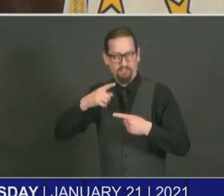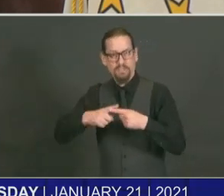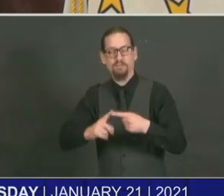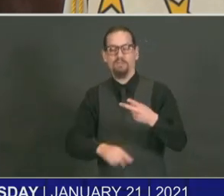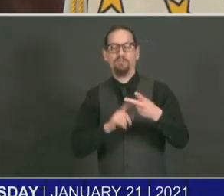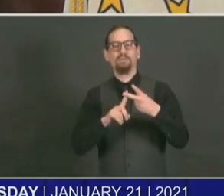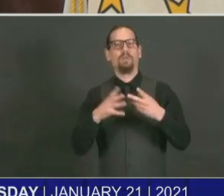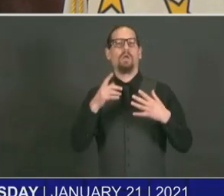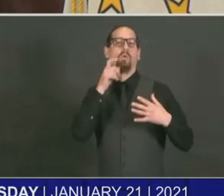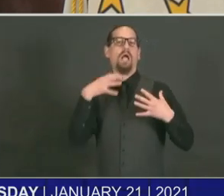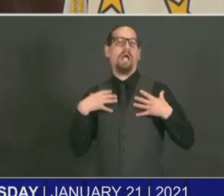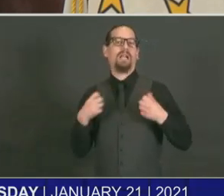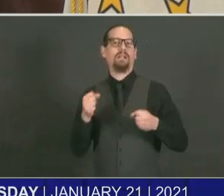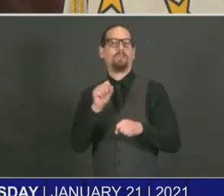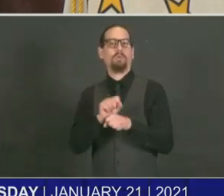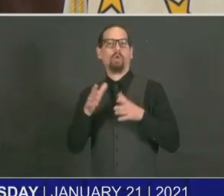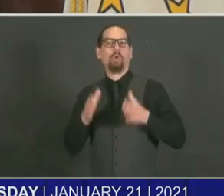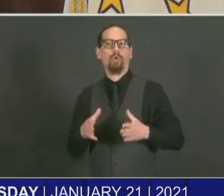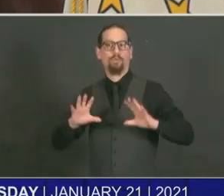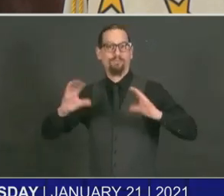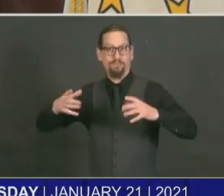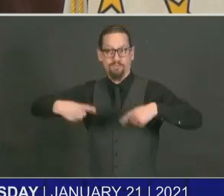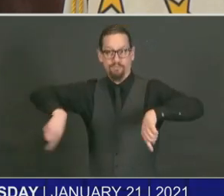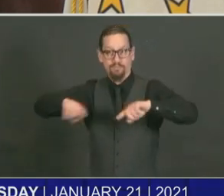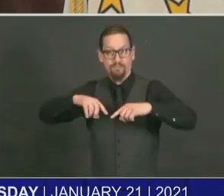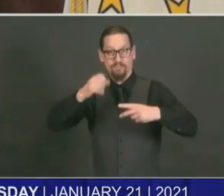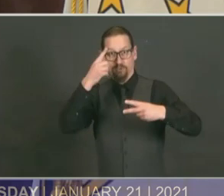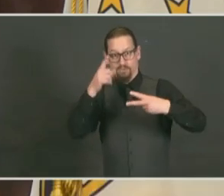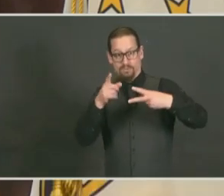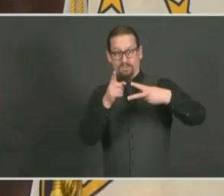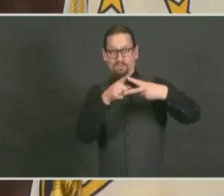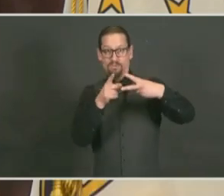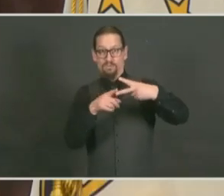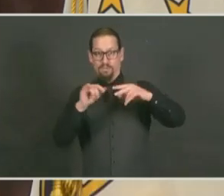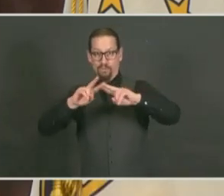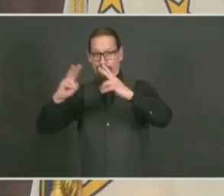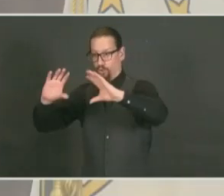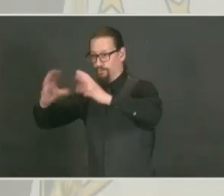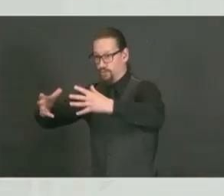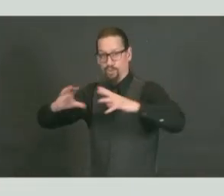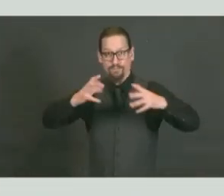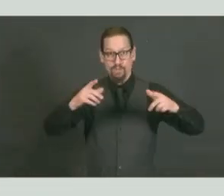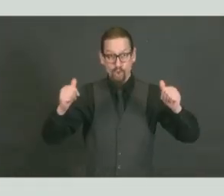stepwise approach. Could we please show the graph with these two population sizes?